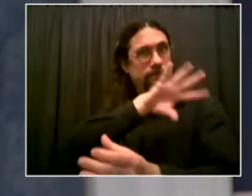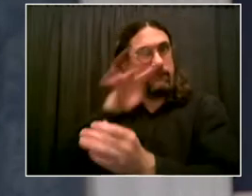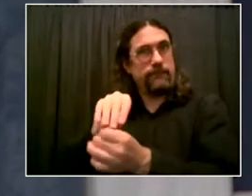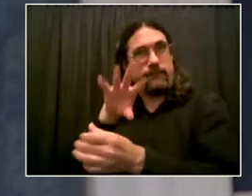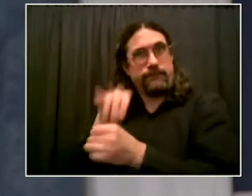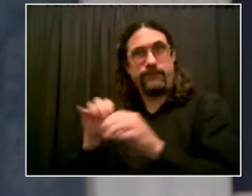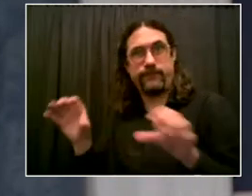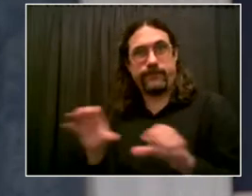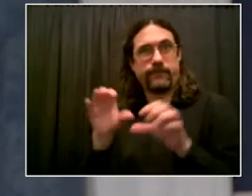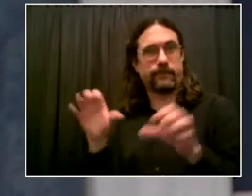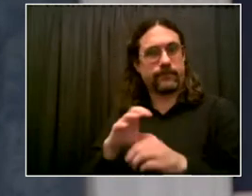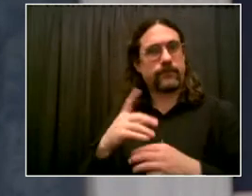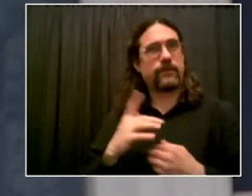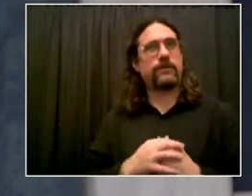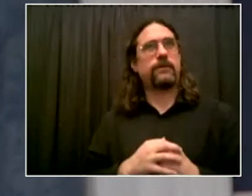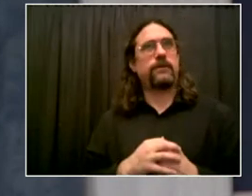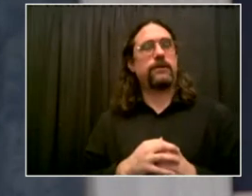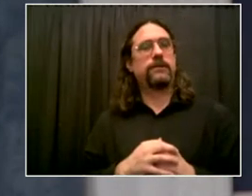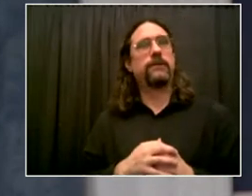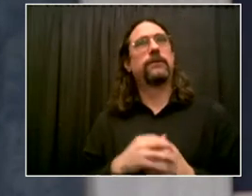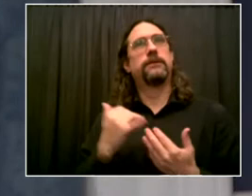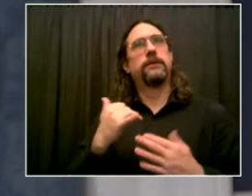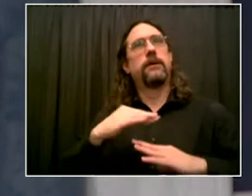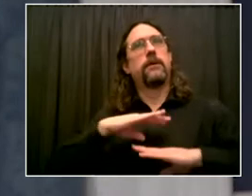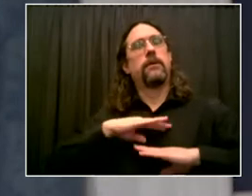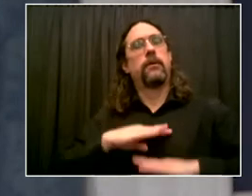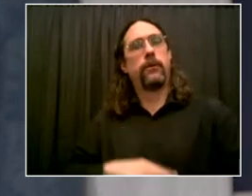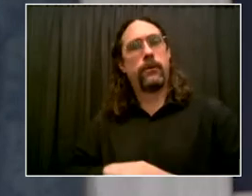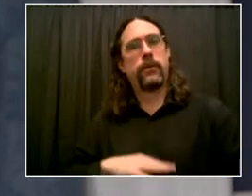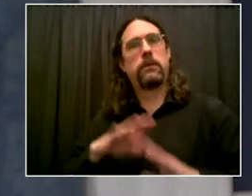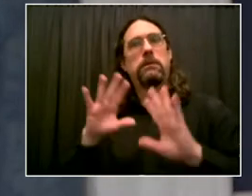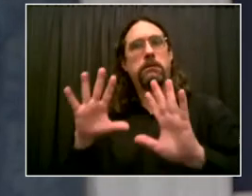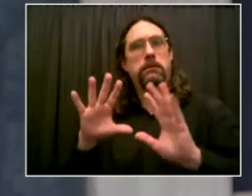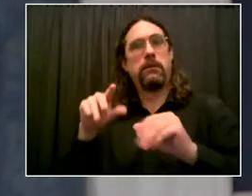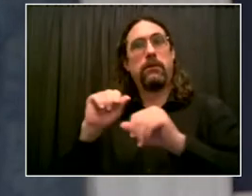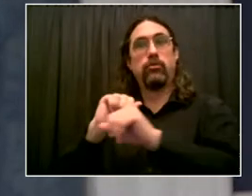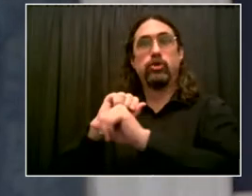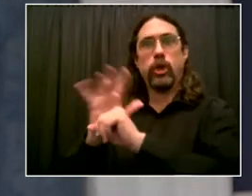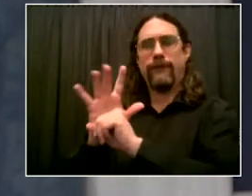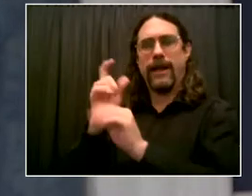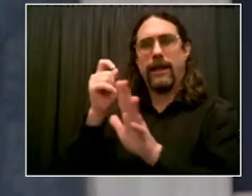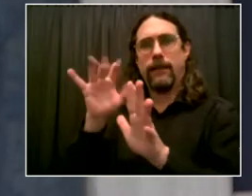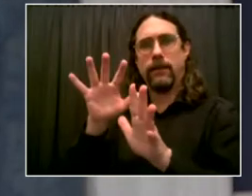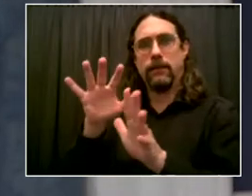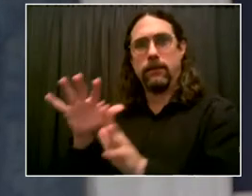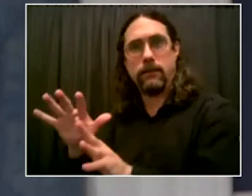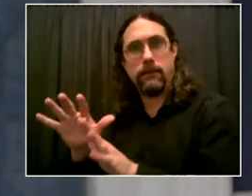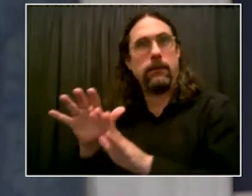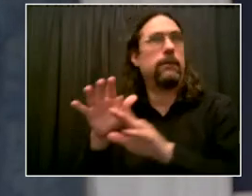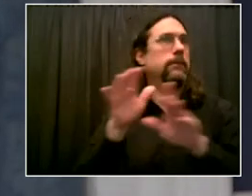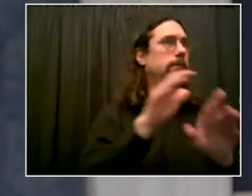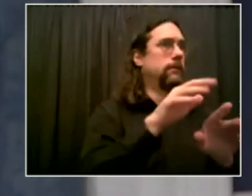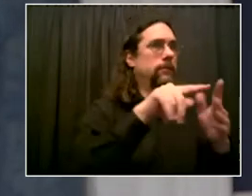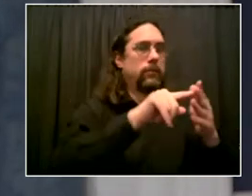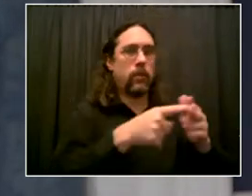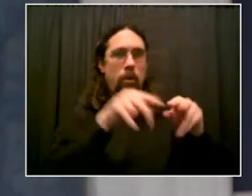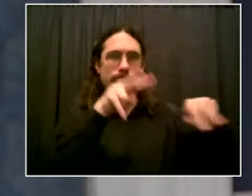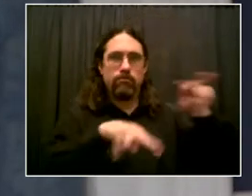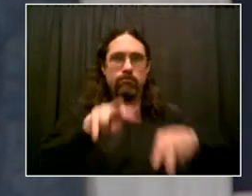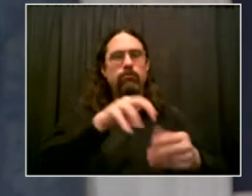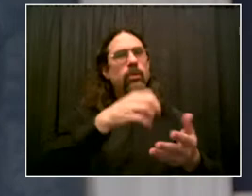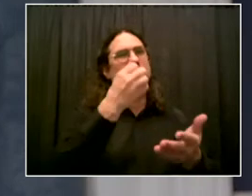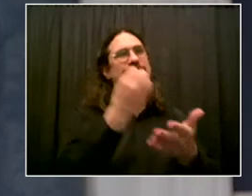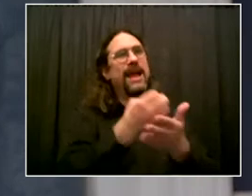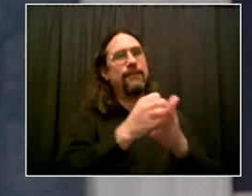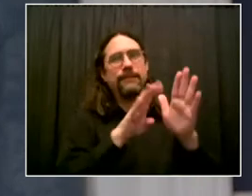We continue to build affordable housing in every borough. We continue to create joyful open spaces and invest in